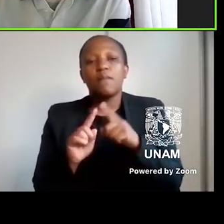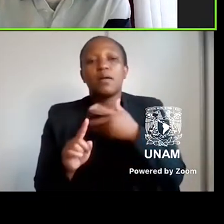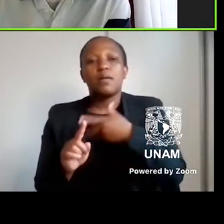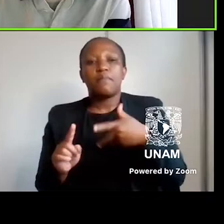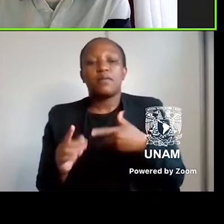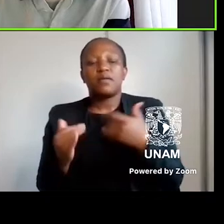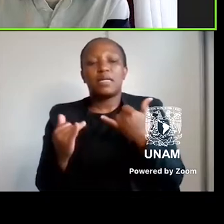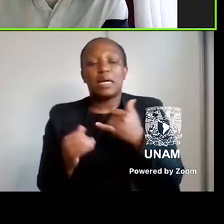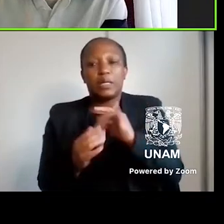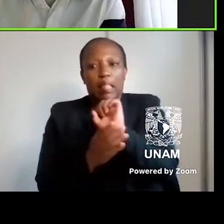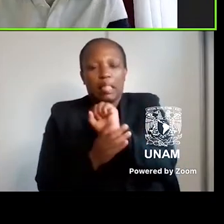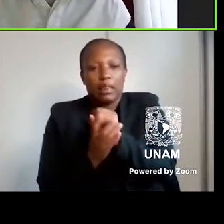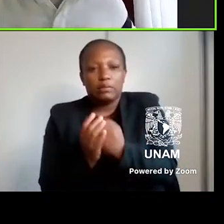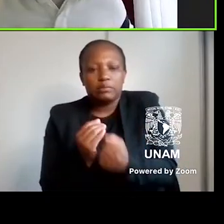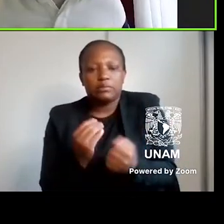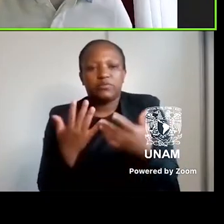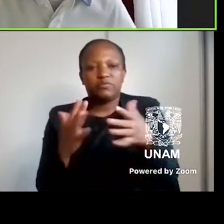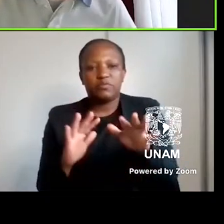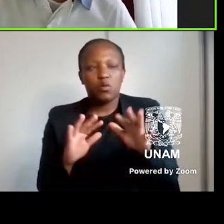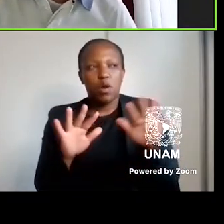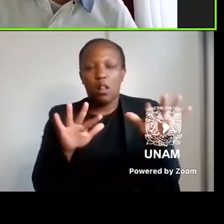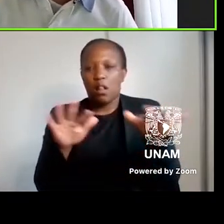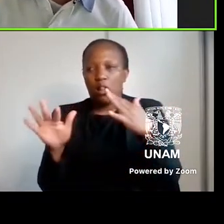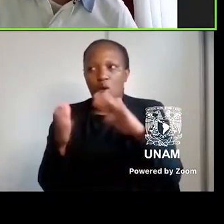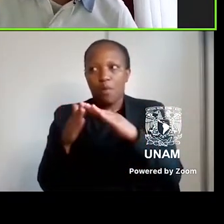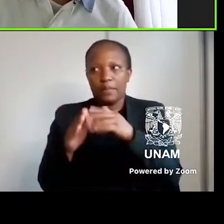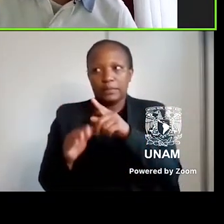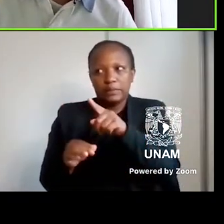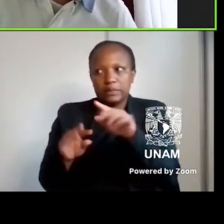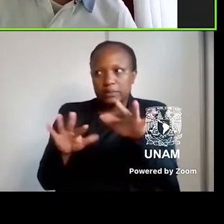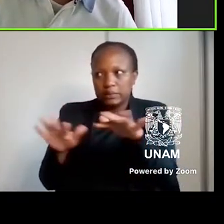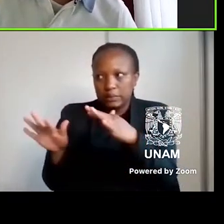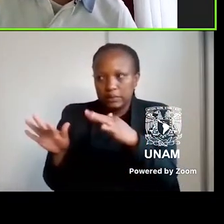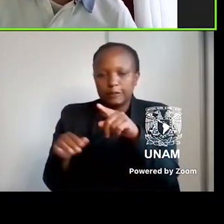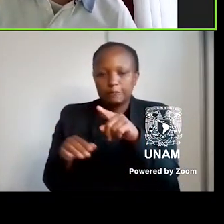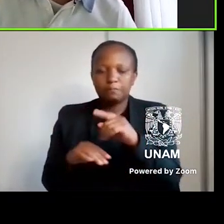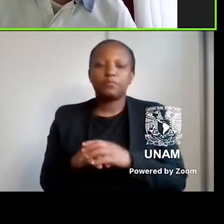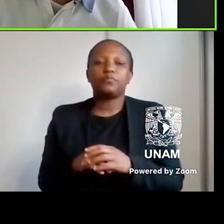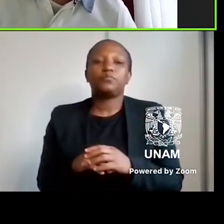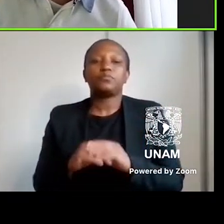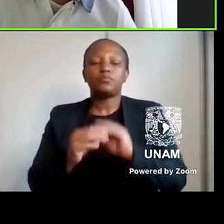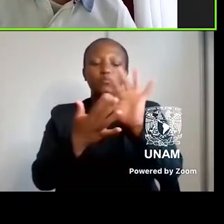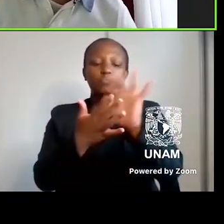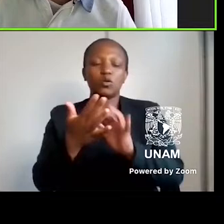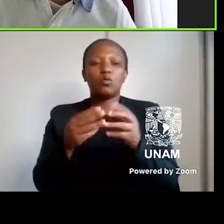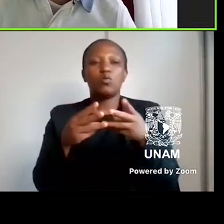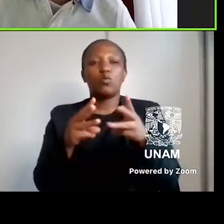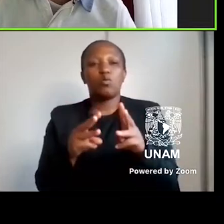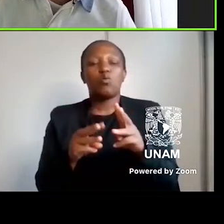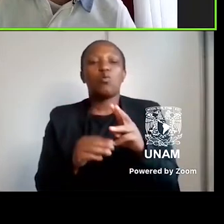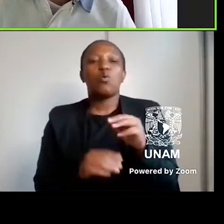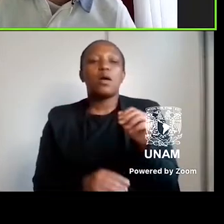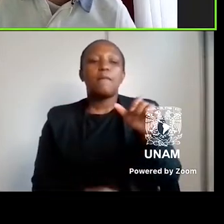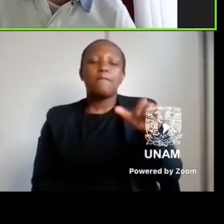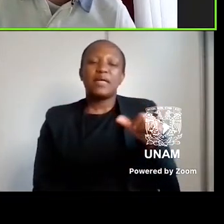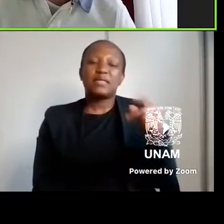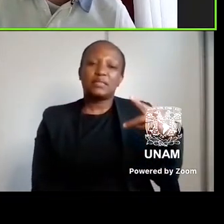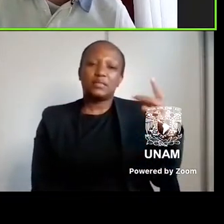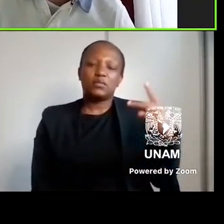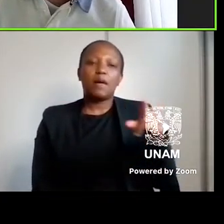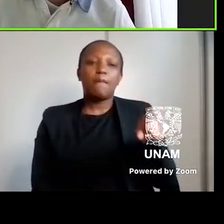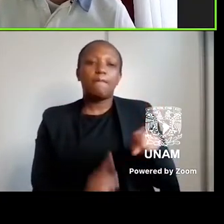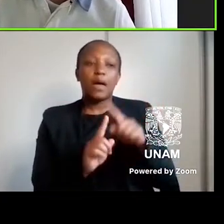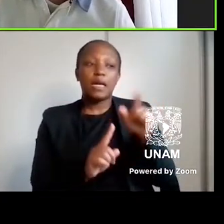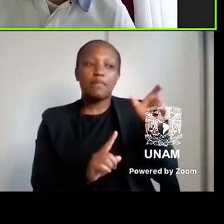humiliation endured by several in her community. The story unconventionally is told in the second person. The protagonist is present yet